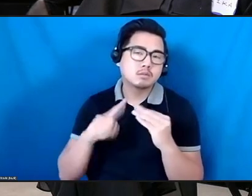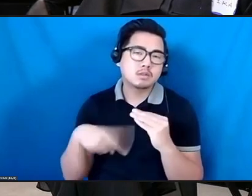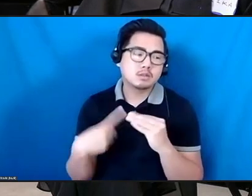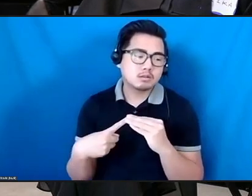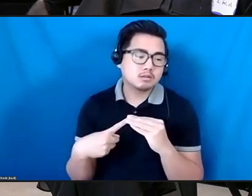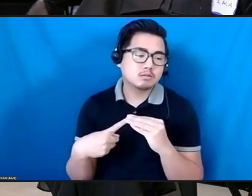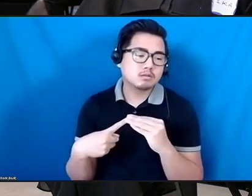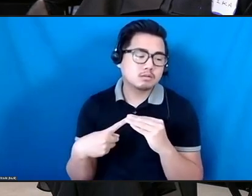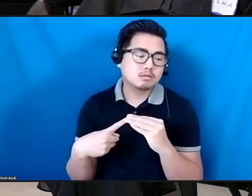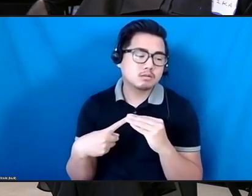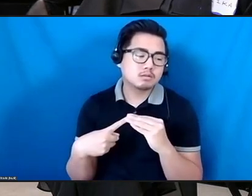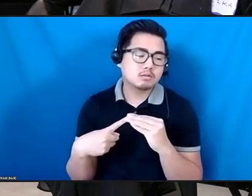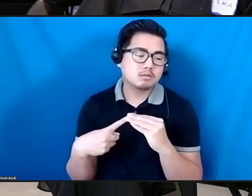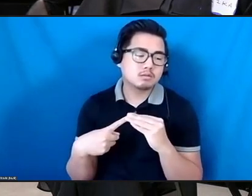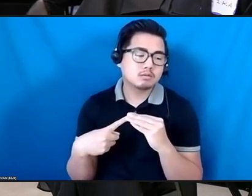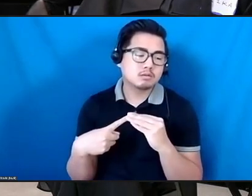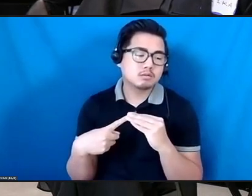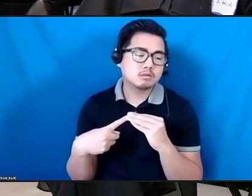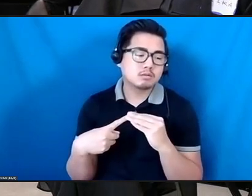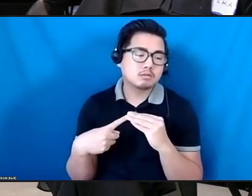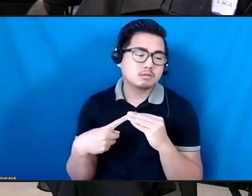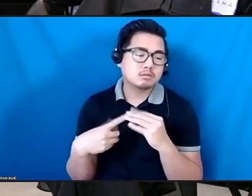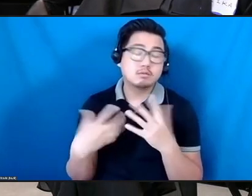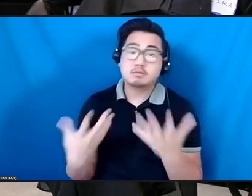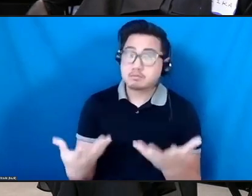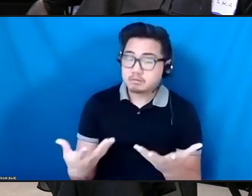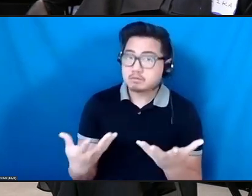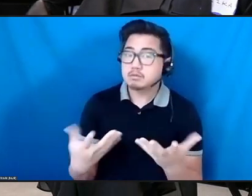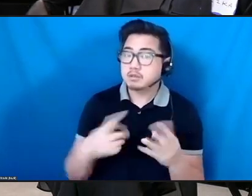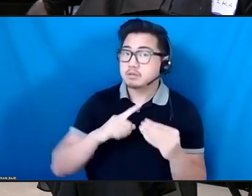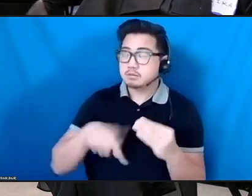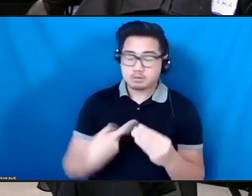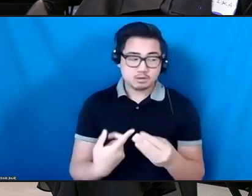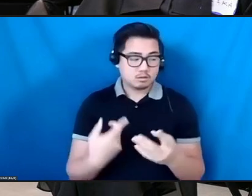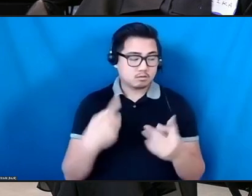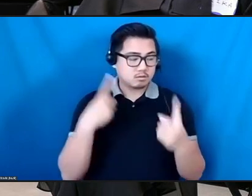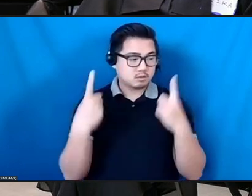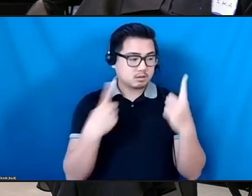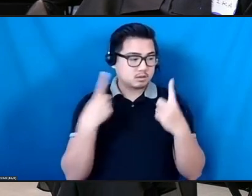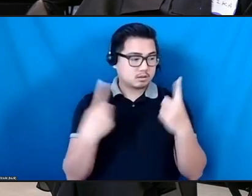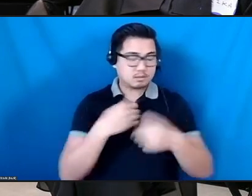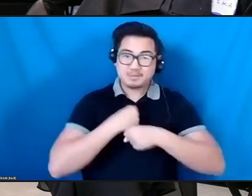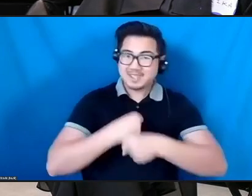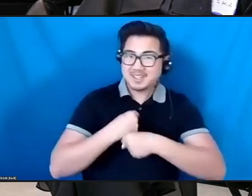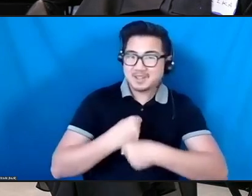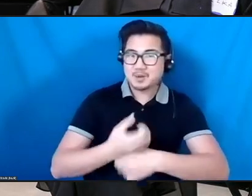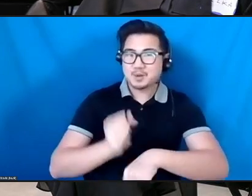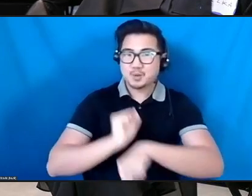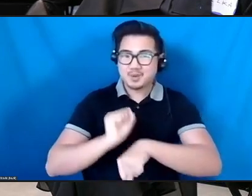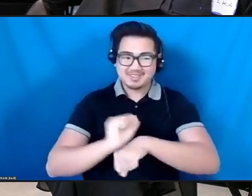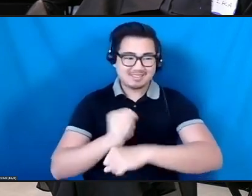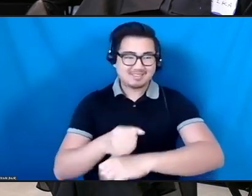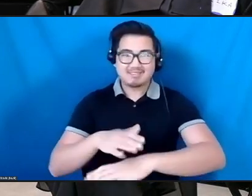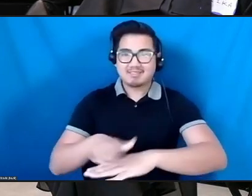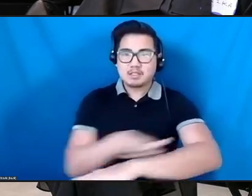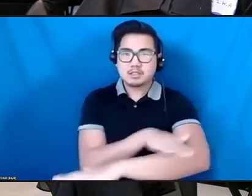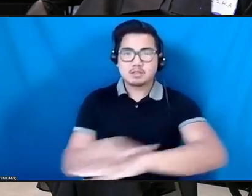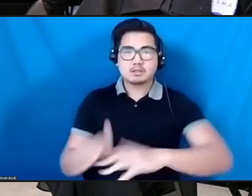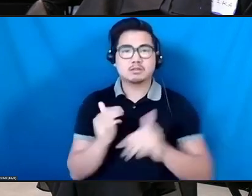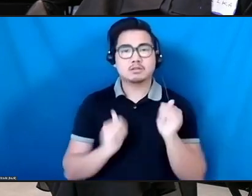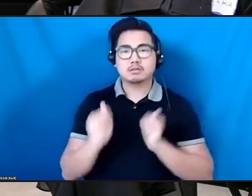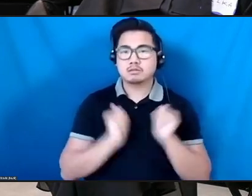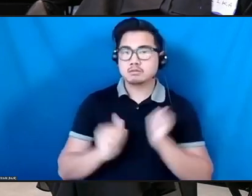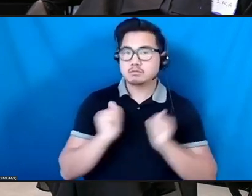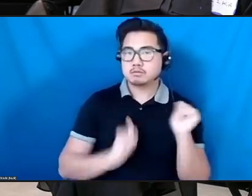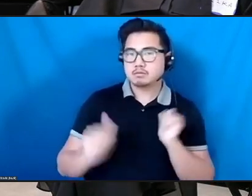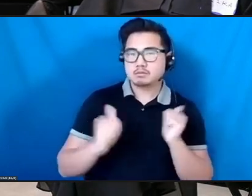about making, when artists are thinking about making work, putting on stage, sometimes it's not about this proscenium that we are